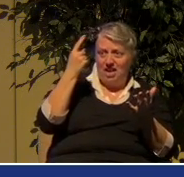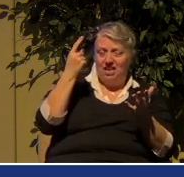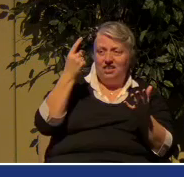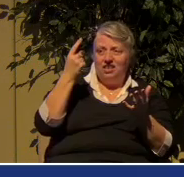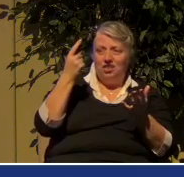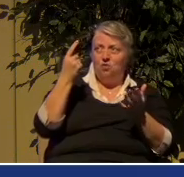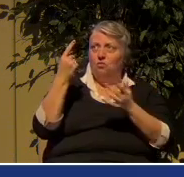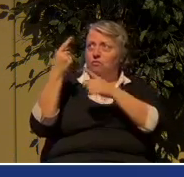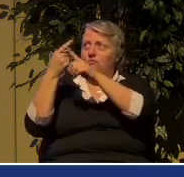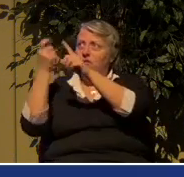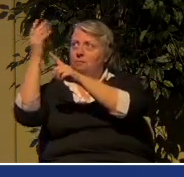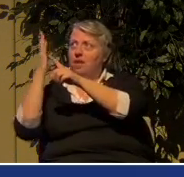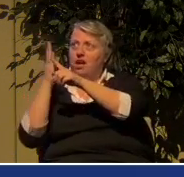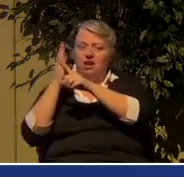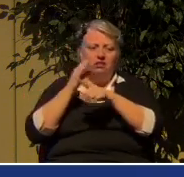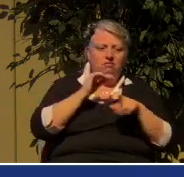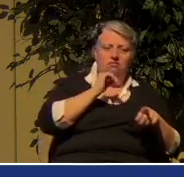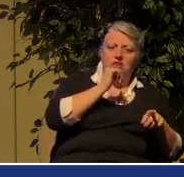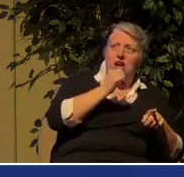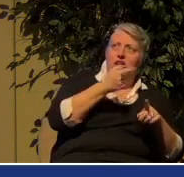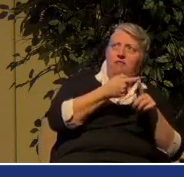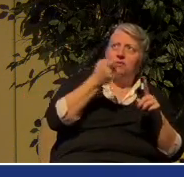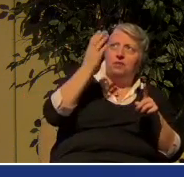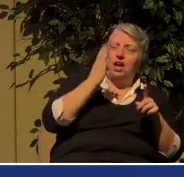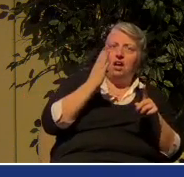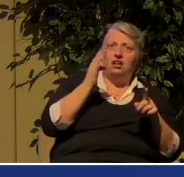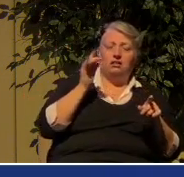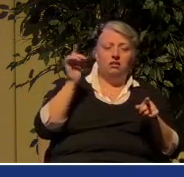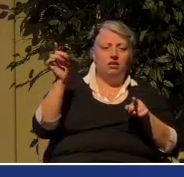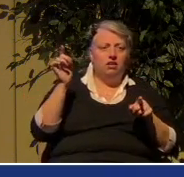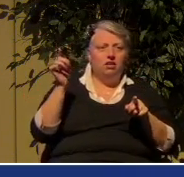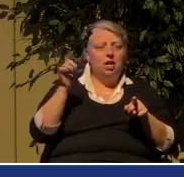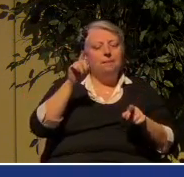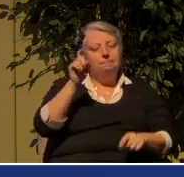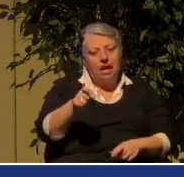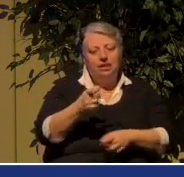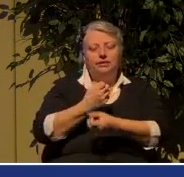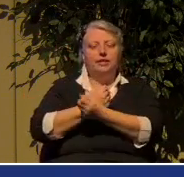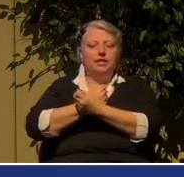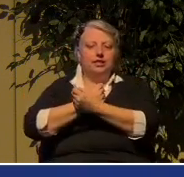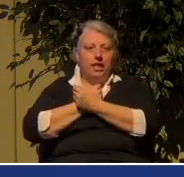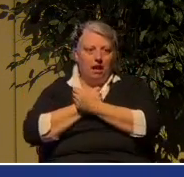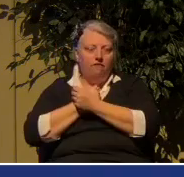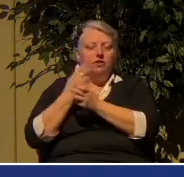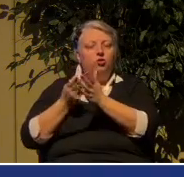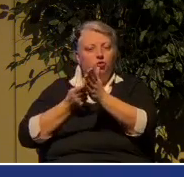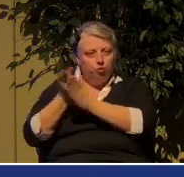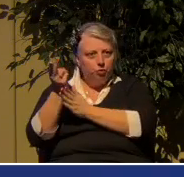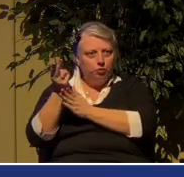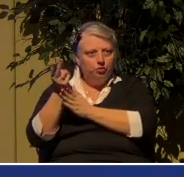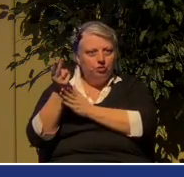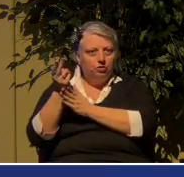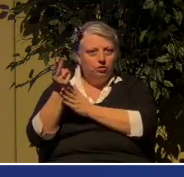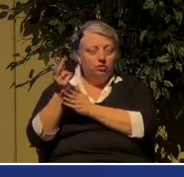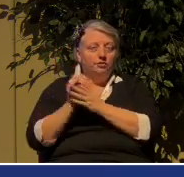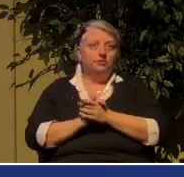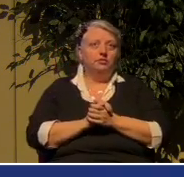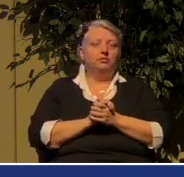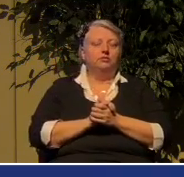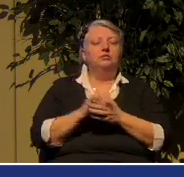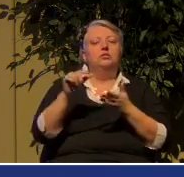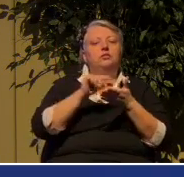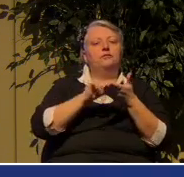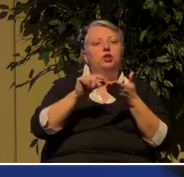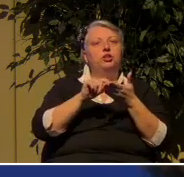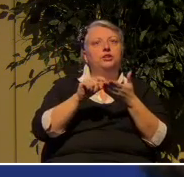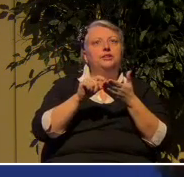God? If God is truth and the Holy Spirit is truth, you must love the truth. Listen to this passage